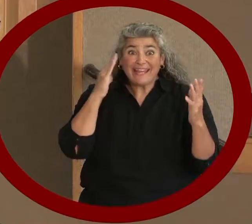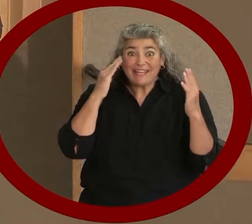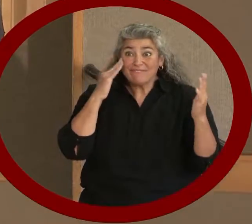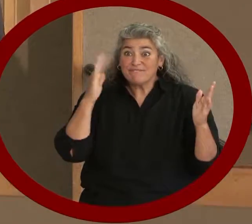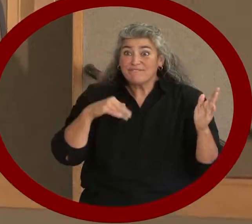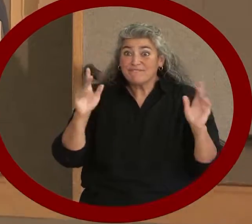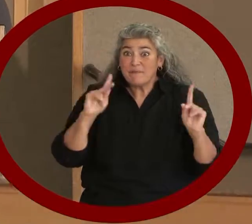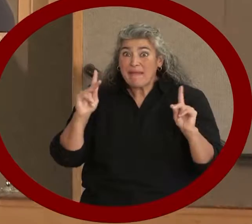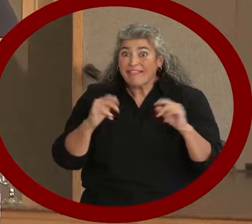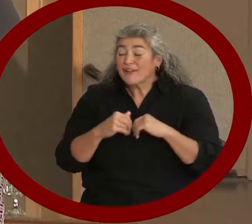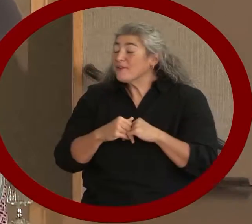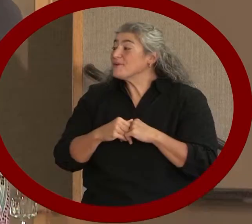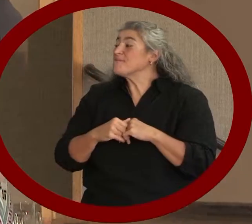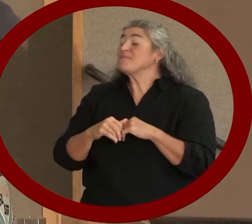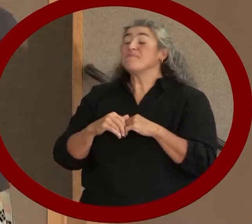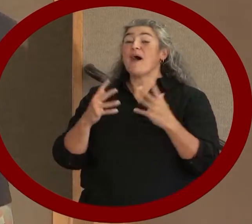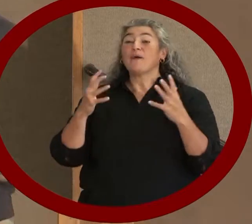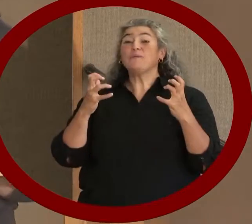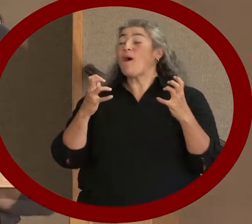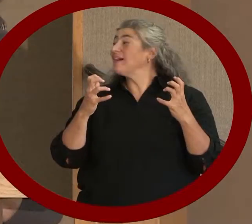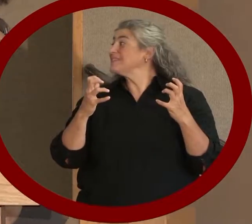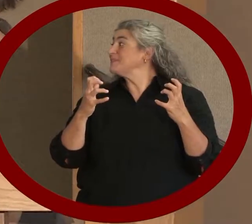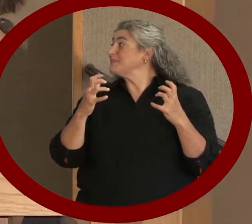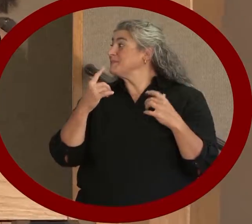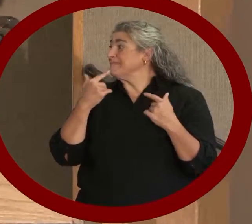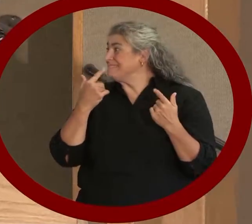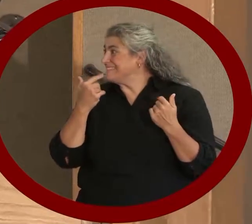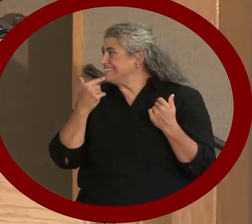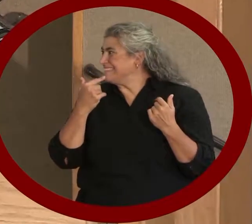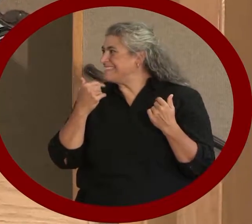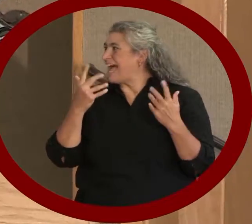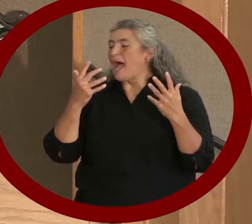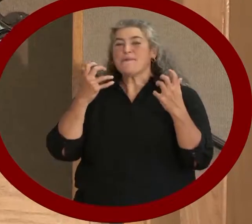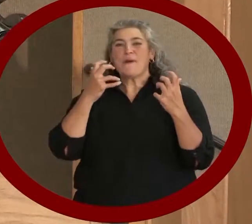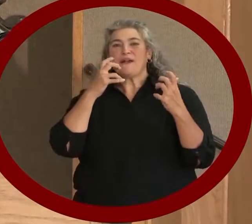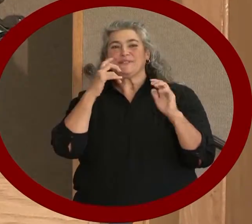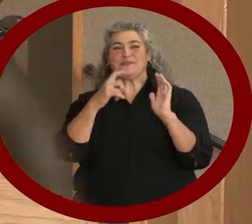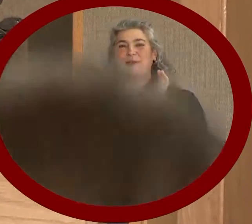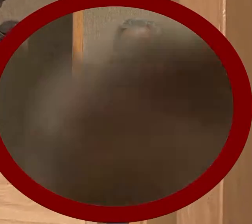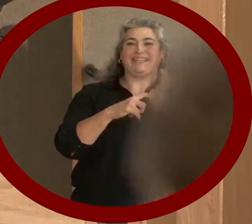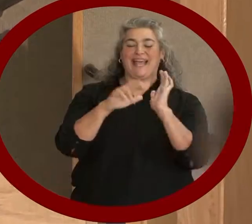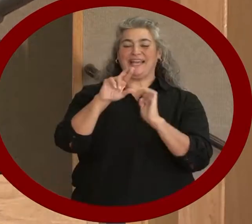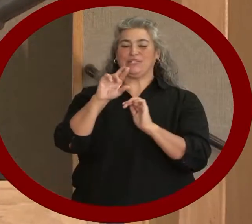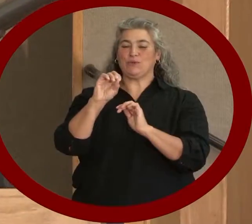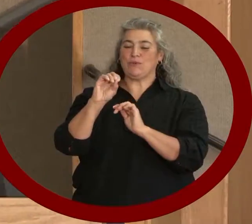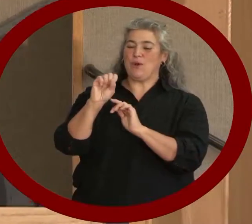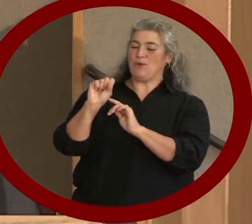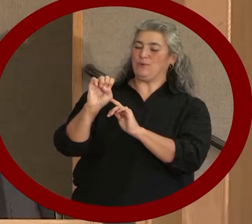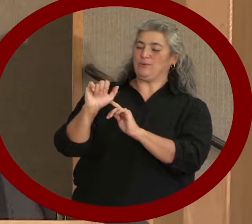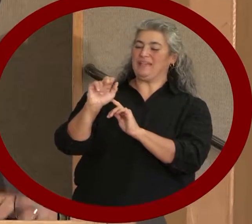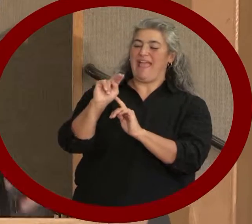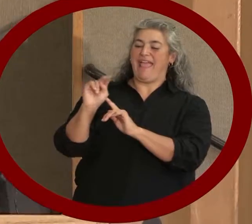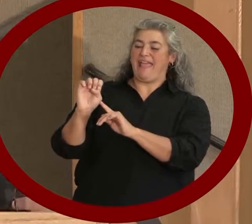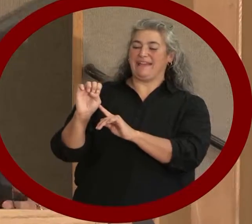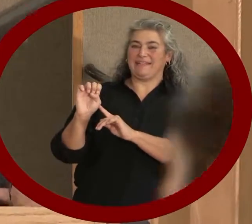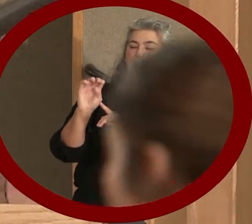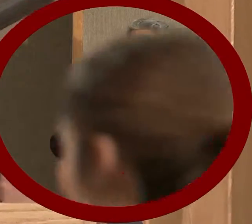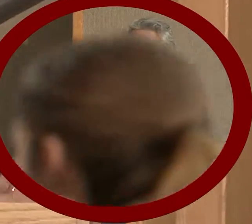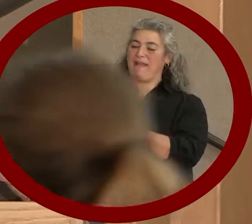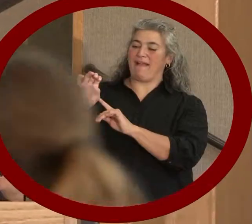Today, I'd like to take just a few minutes to recognize Roseanne McDonald. You know,